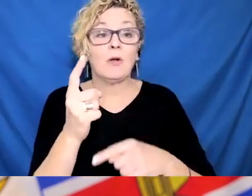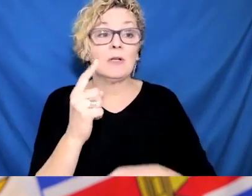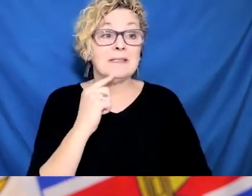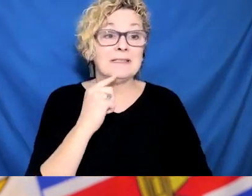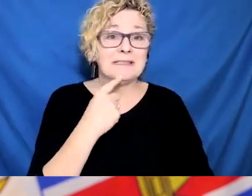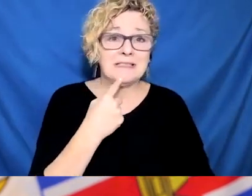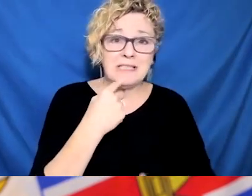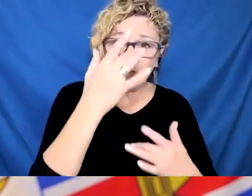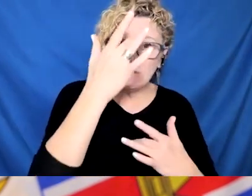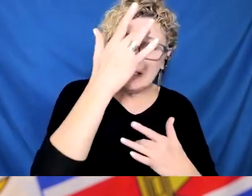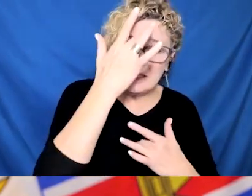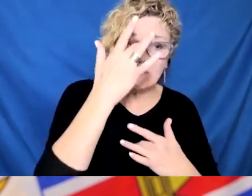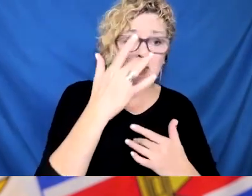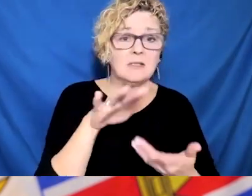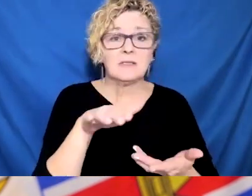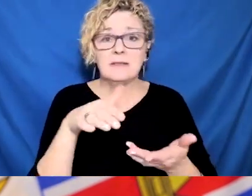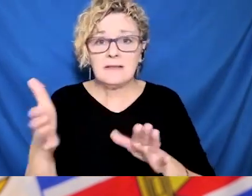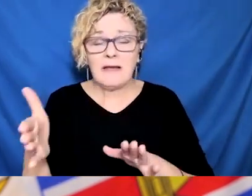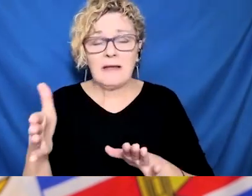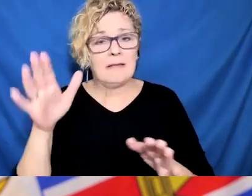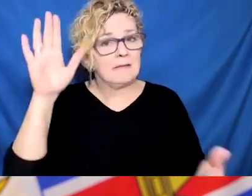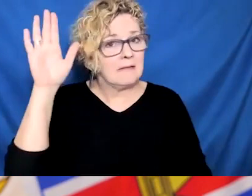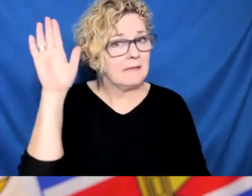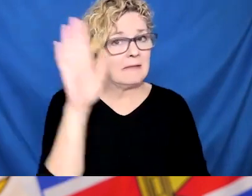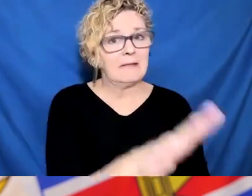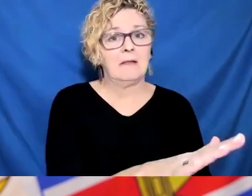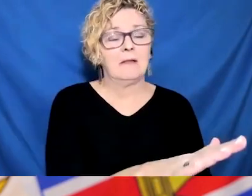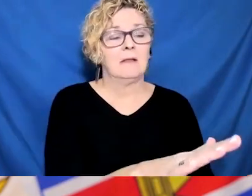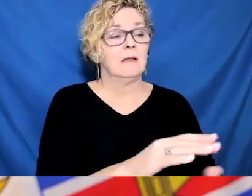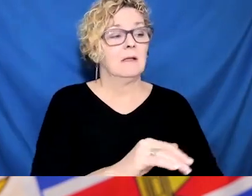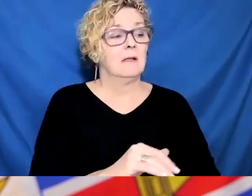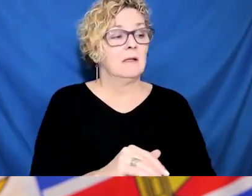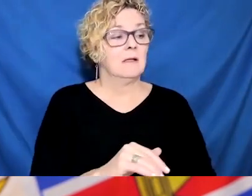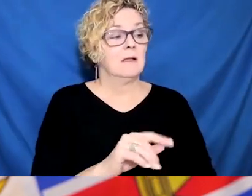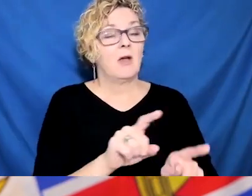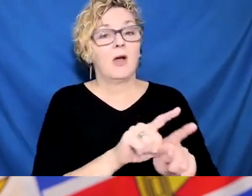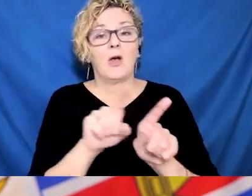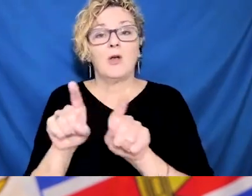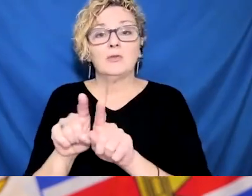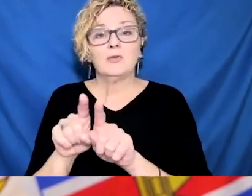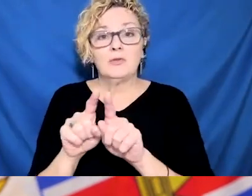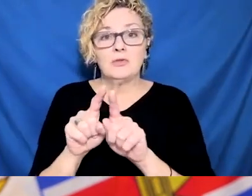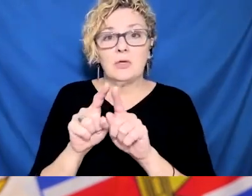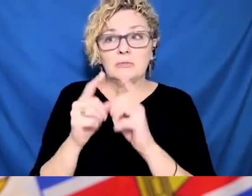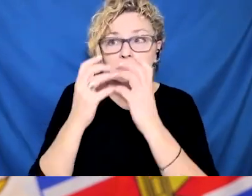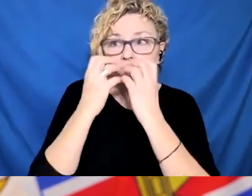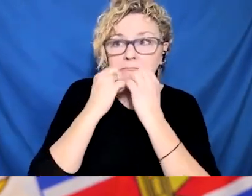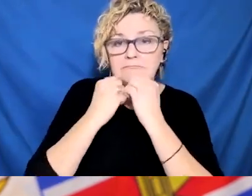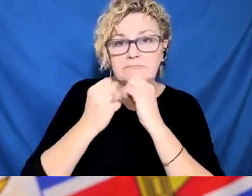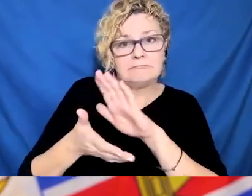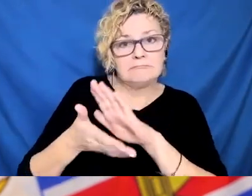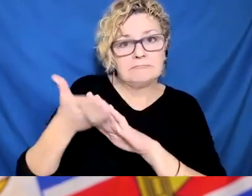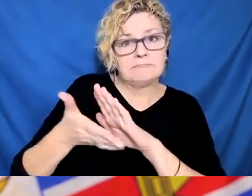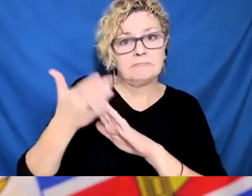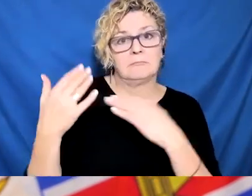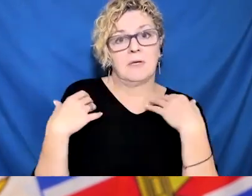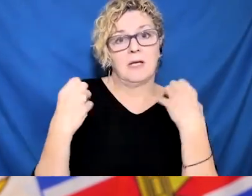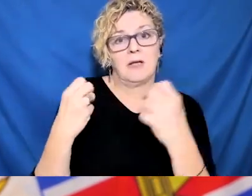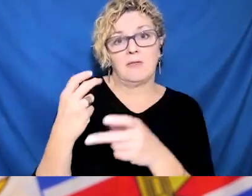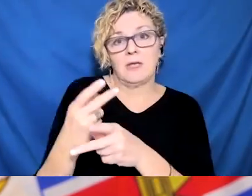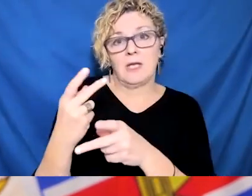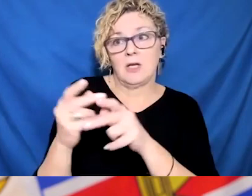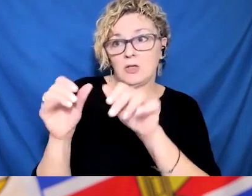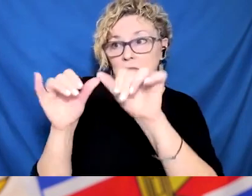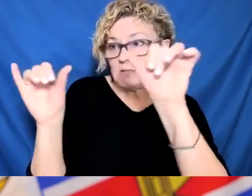still a lot of transmission of the virus, and this virus continues to be persistent, to be changing,